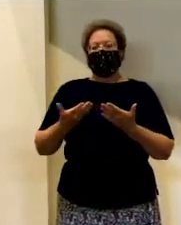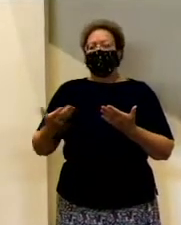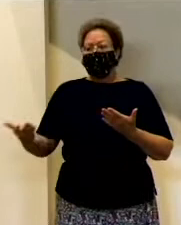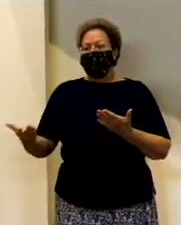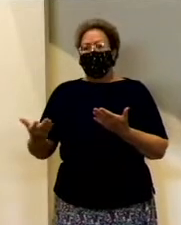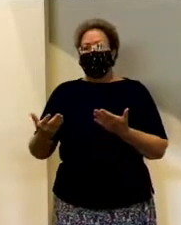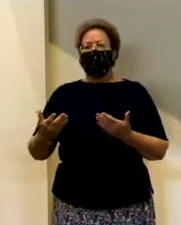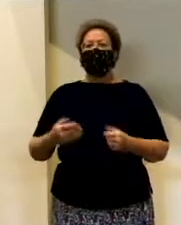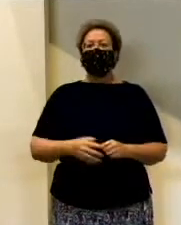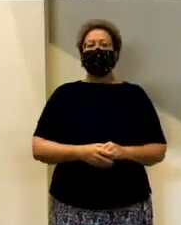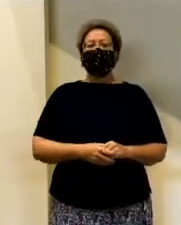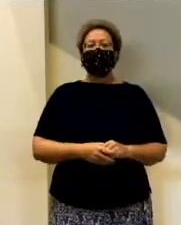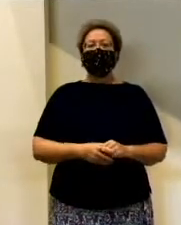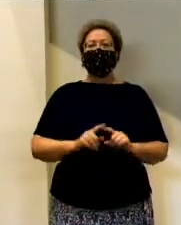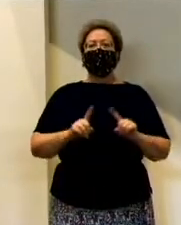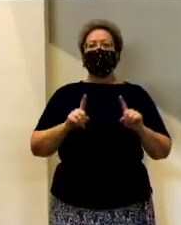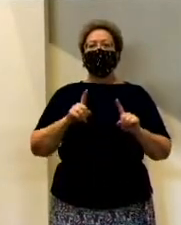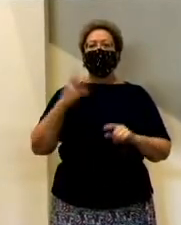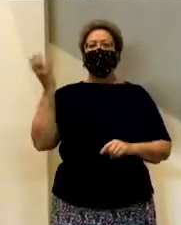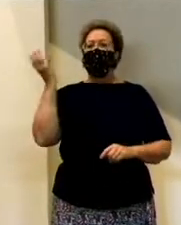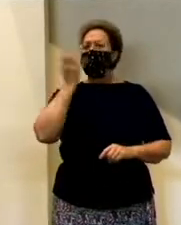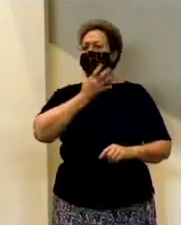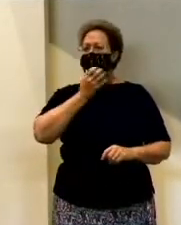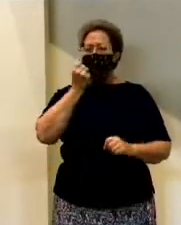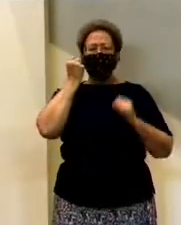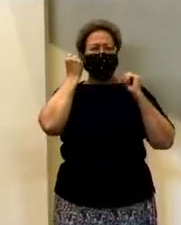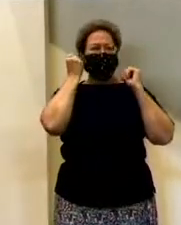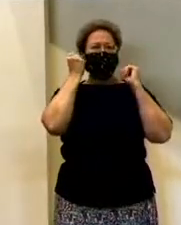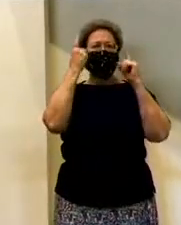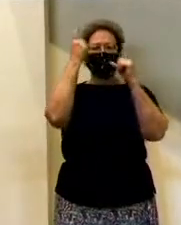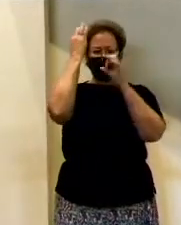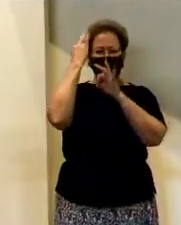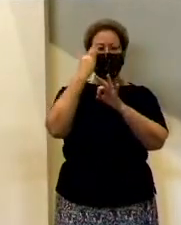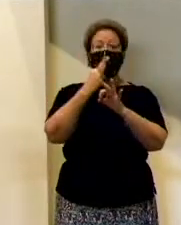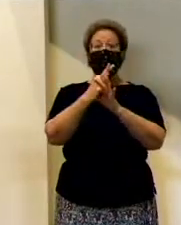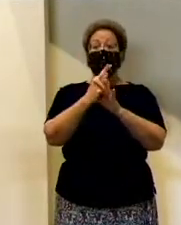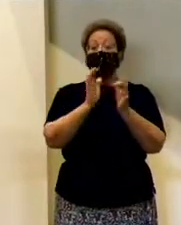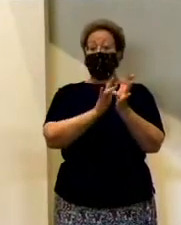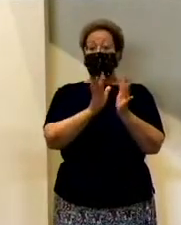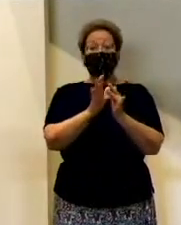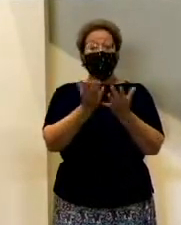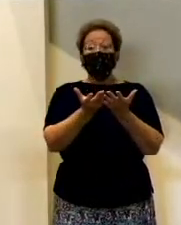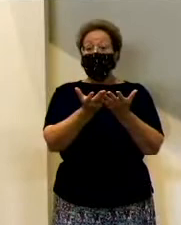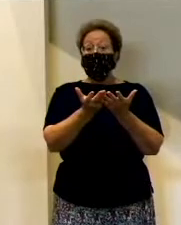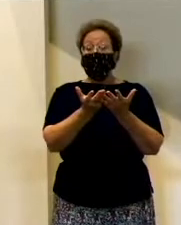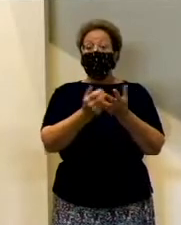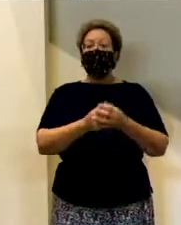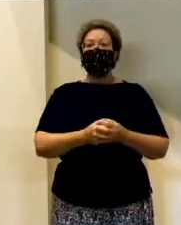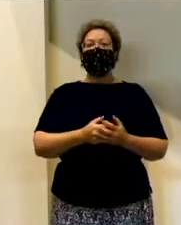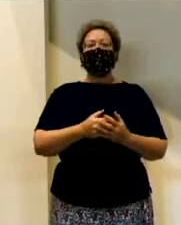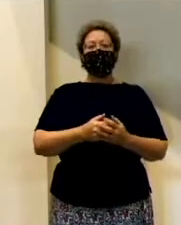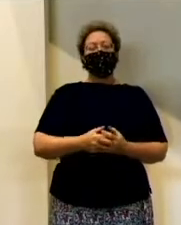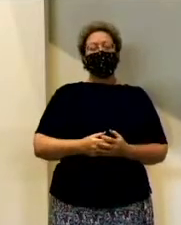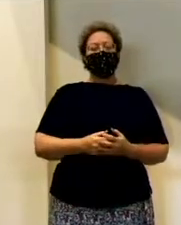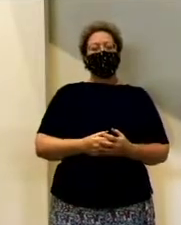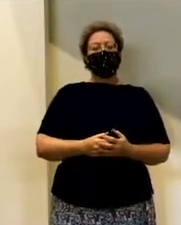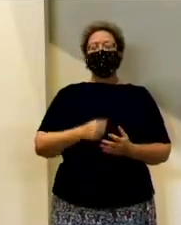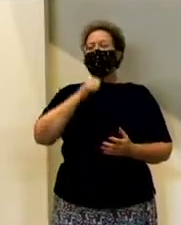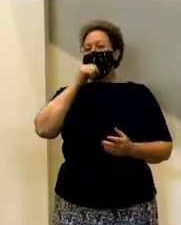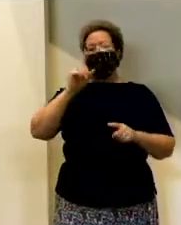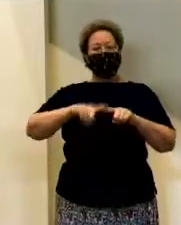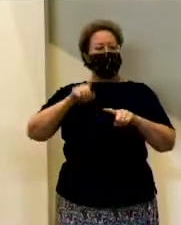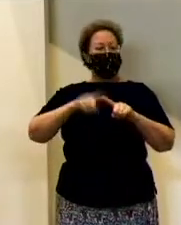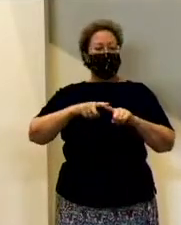life skills have such a grasp of their faith and their knowledge of the Bible? Well, it's because faith doesn't depend